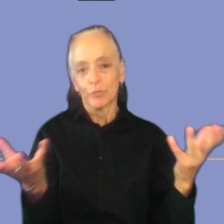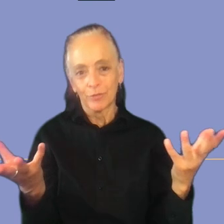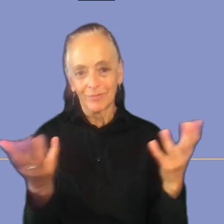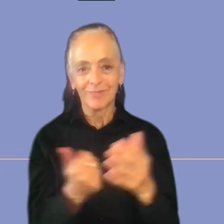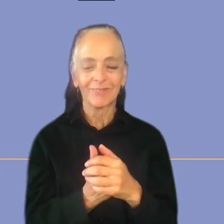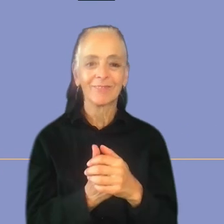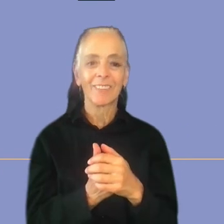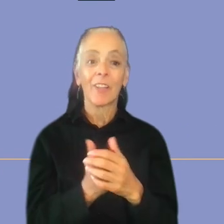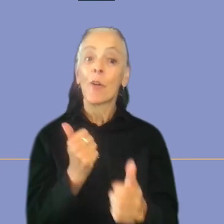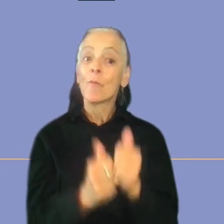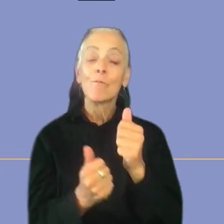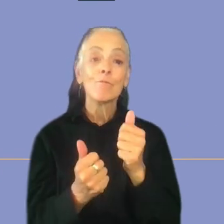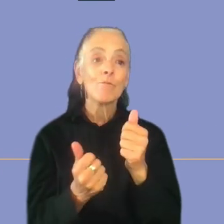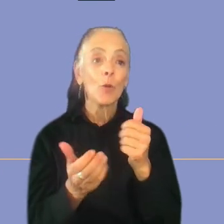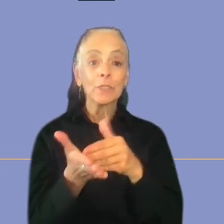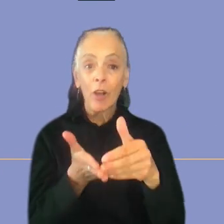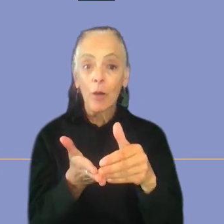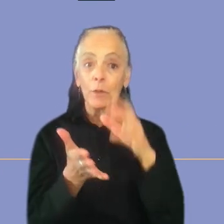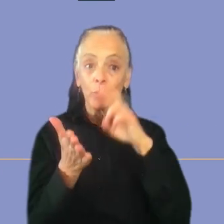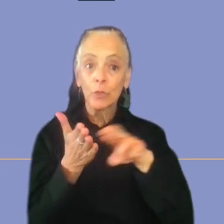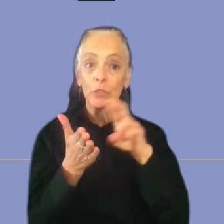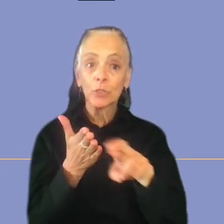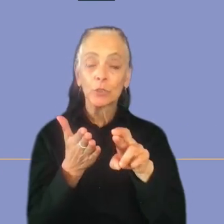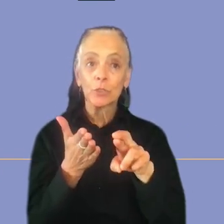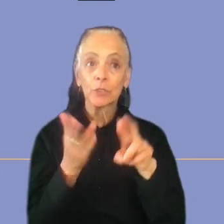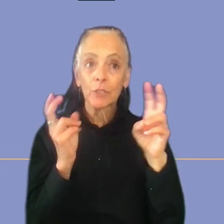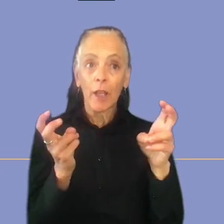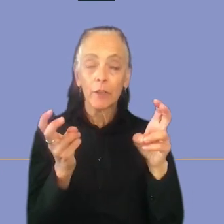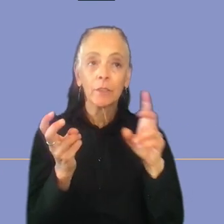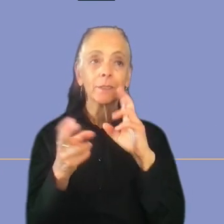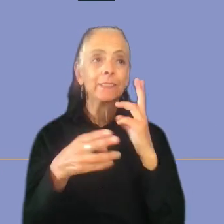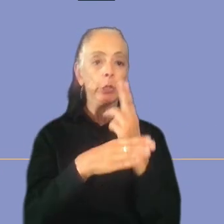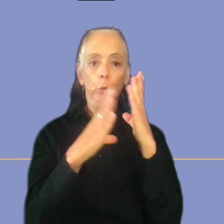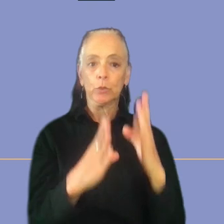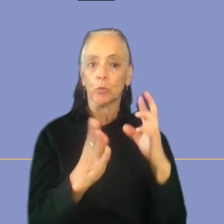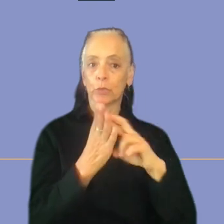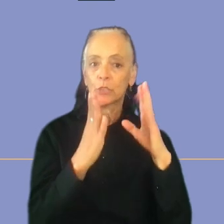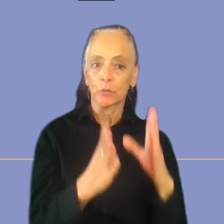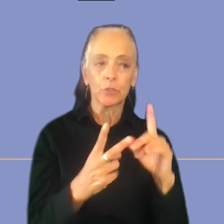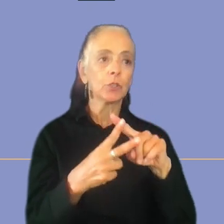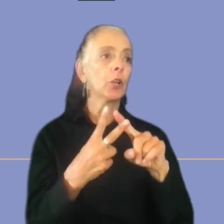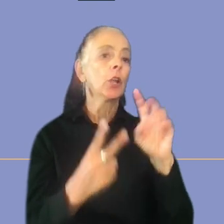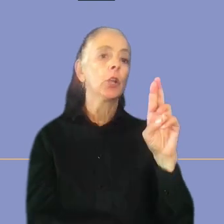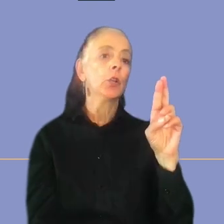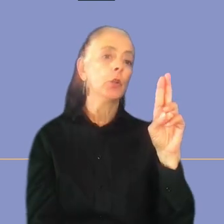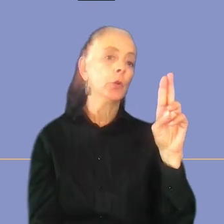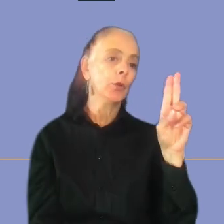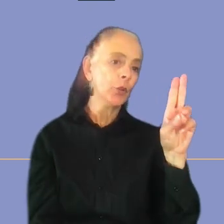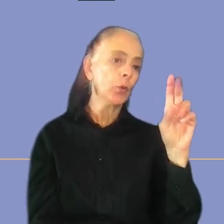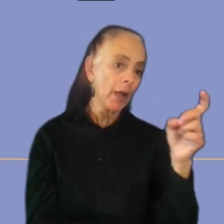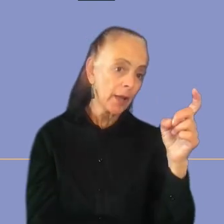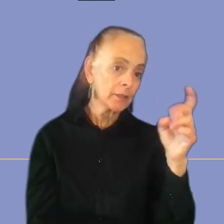So the most common researcher titles are user researcher, UX researcher and games